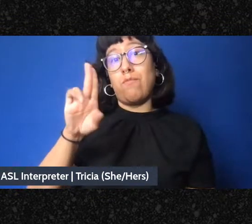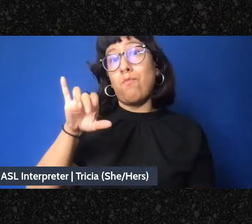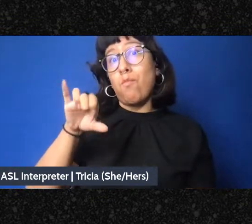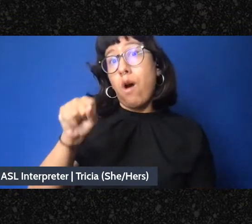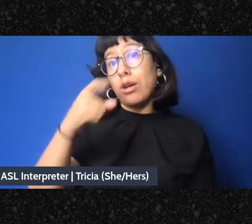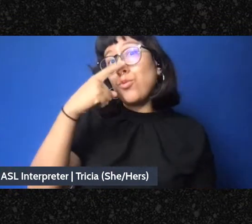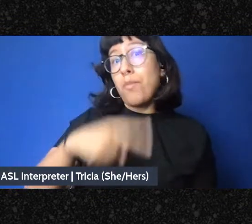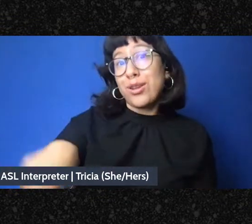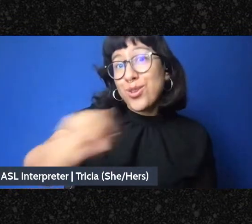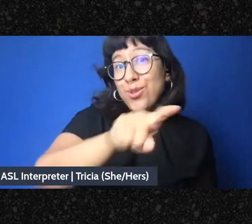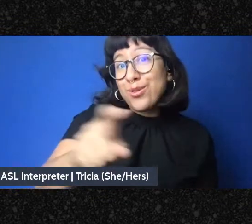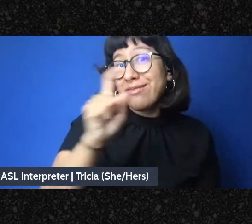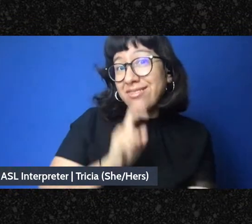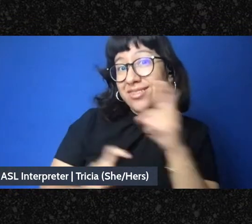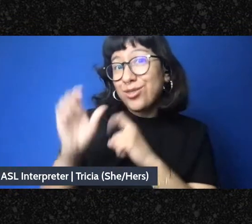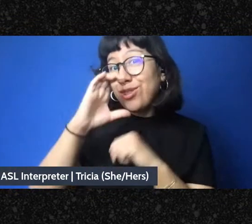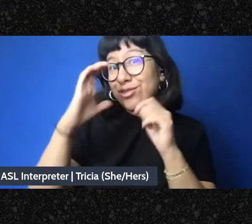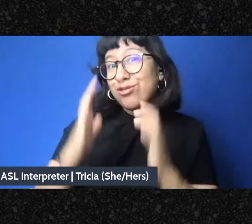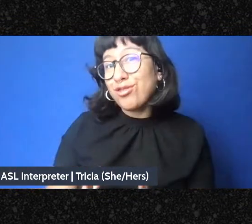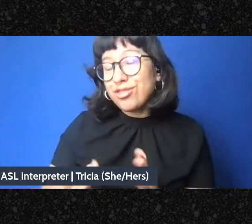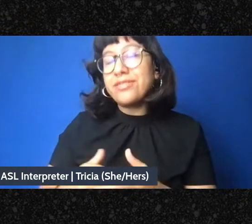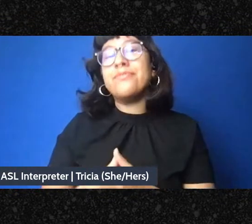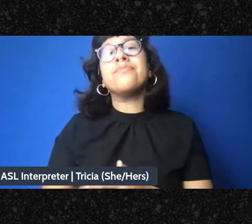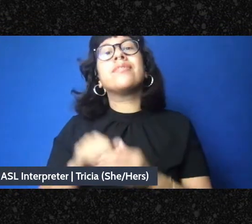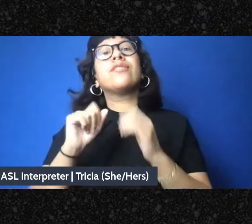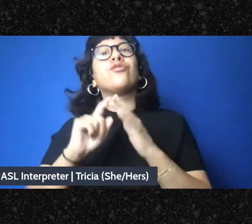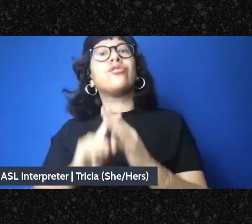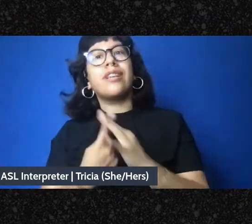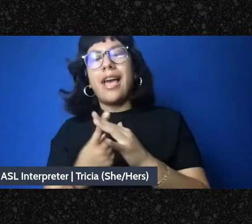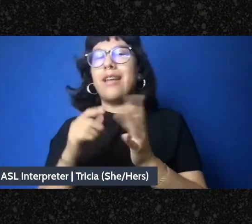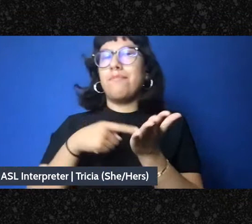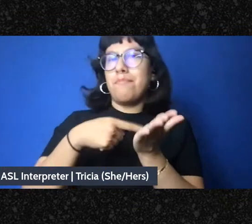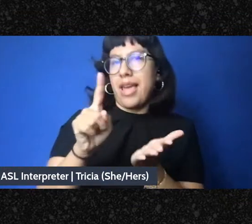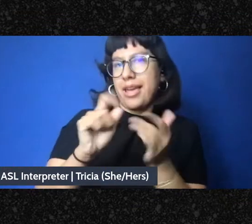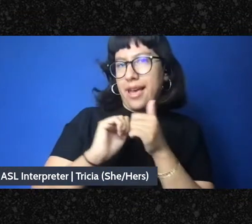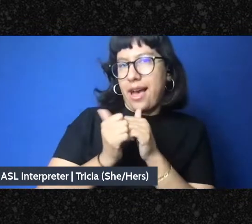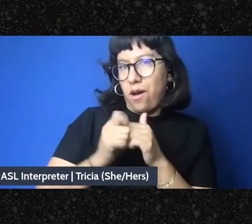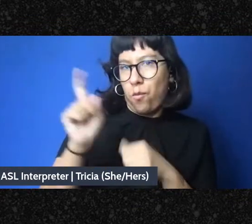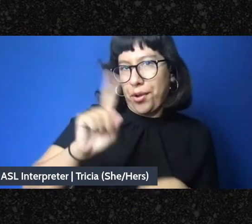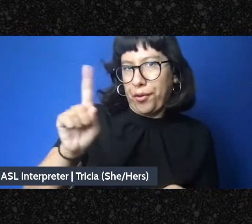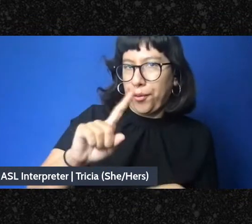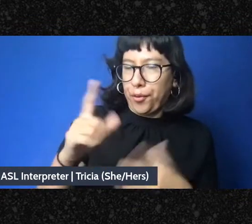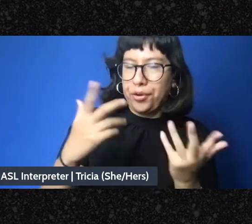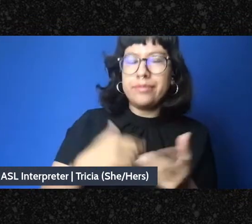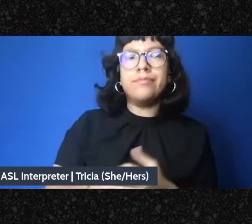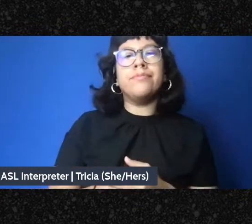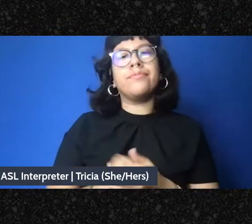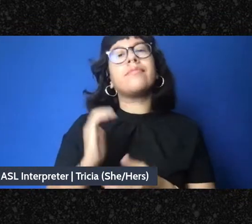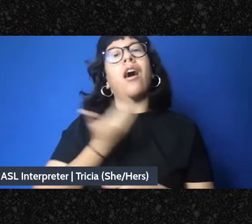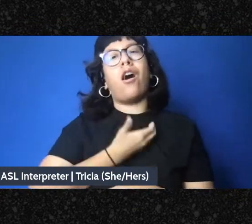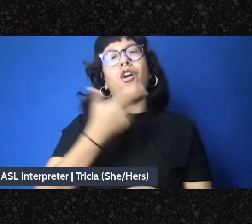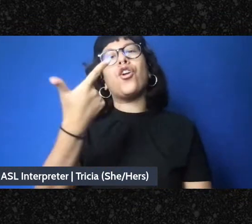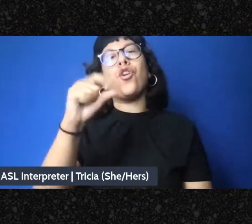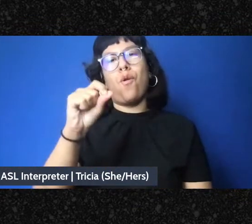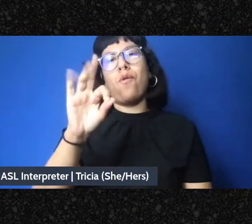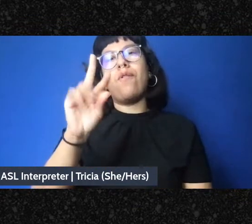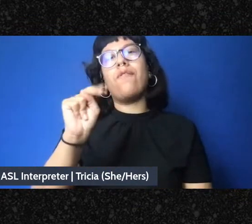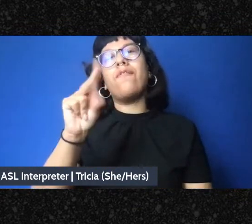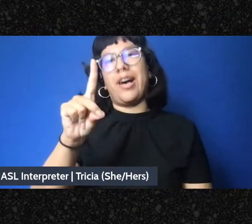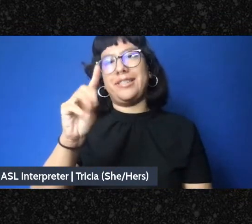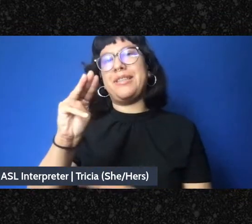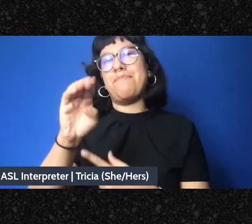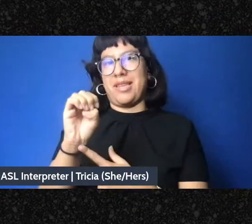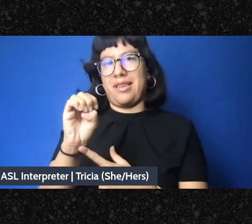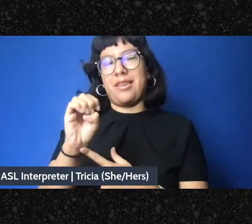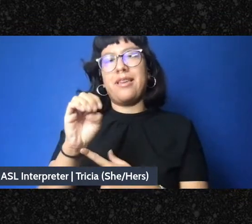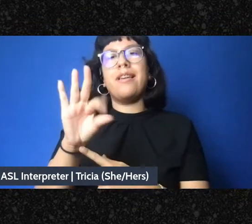You can make that kindness manifest in two places. One is in our GoFundMe, Fan the